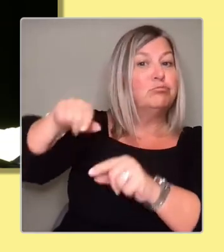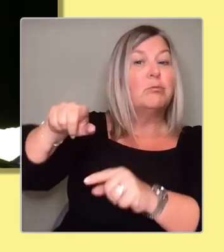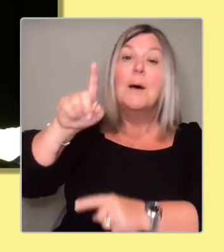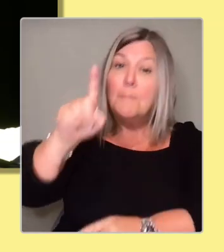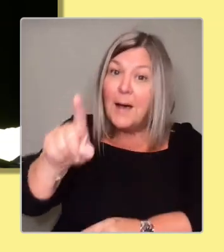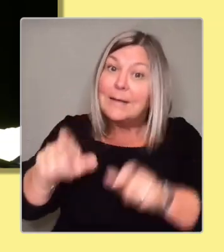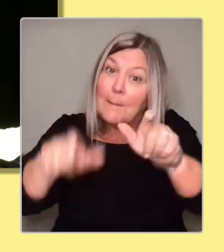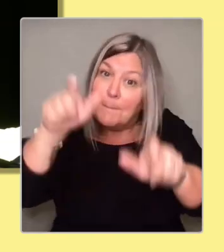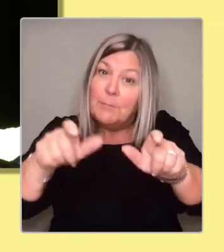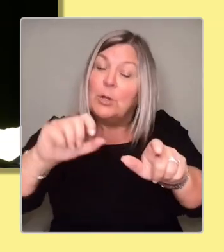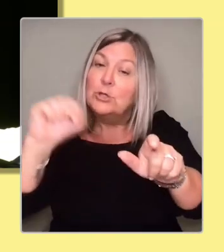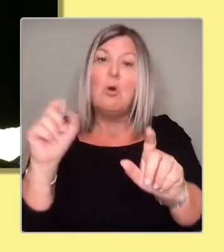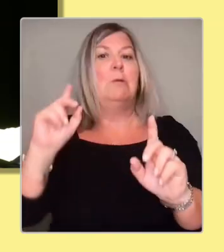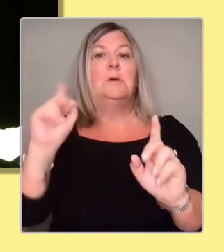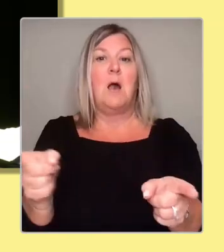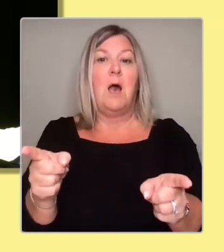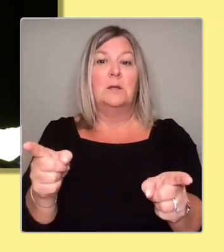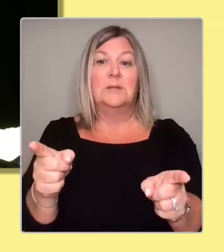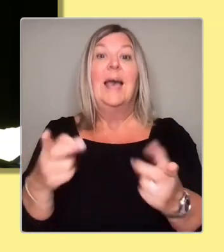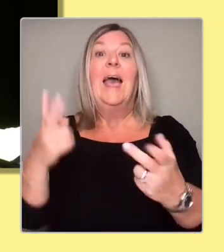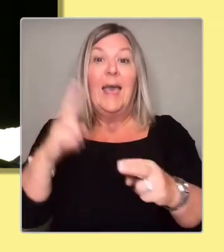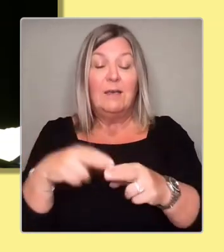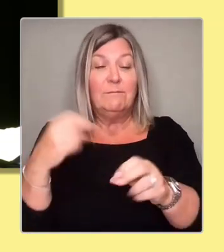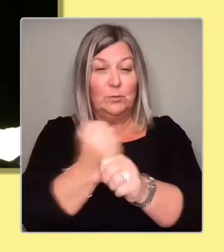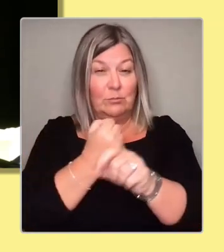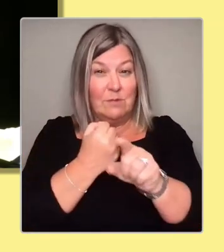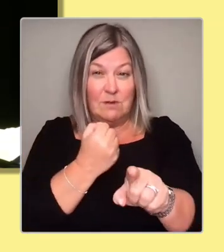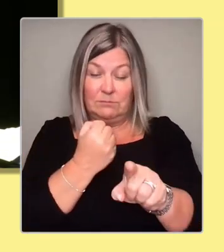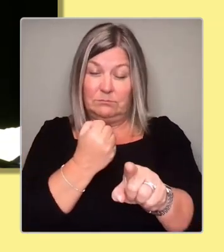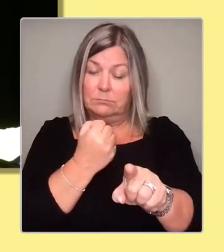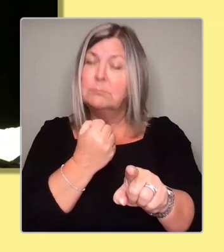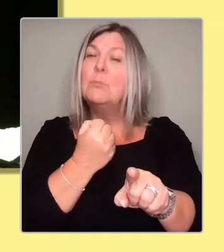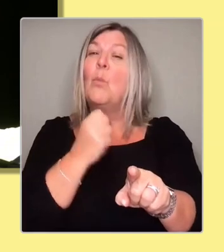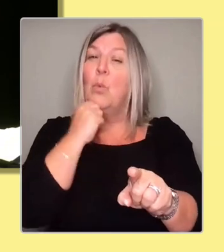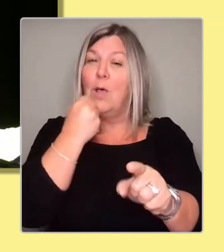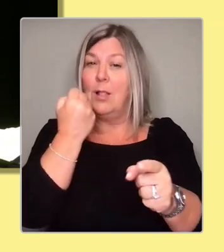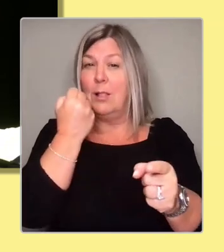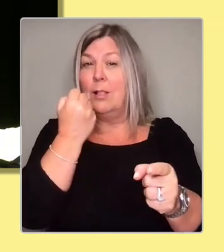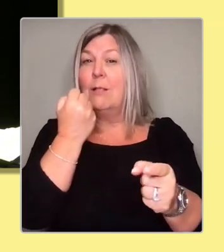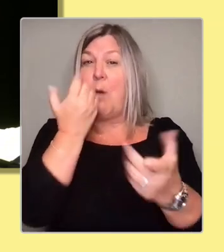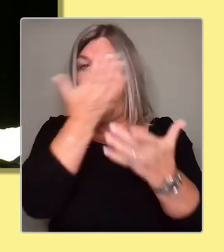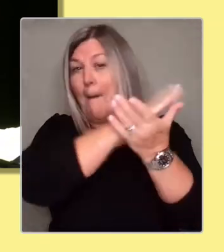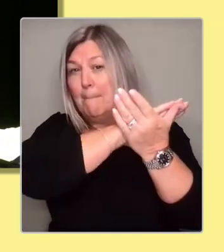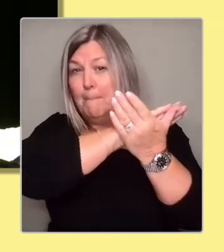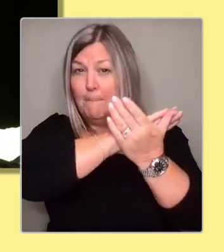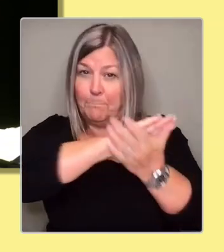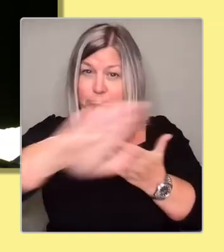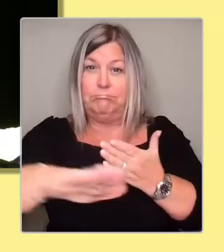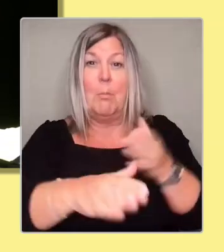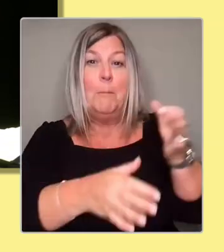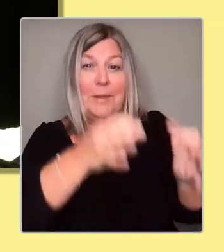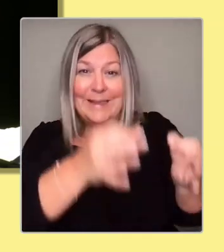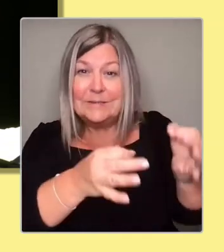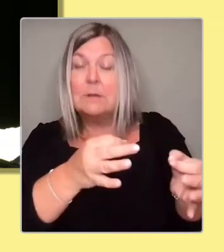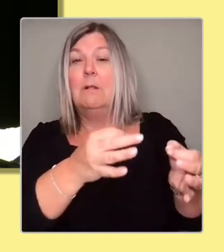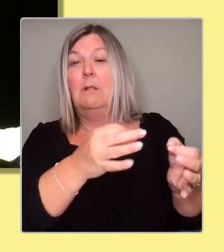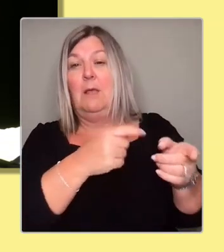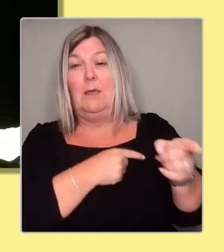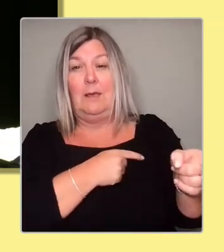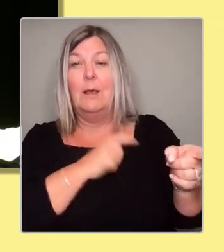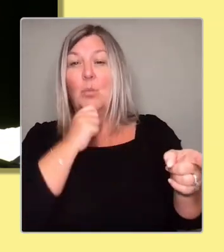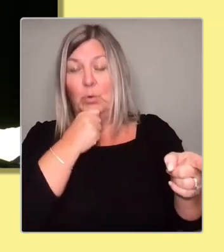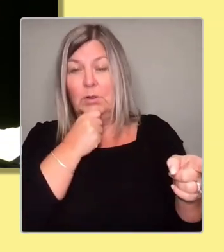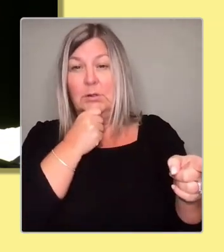obliterated electorally, obliterated politically, obliterated in this country. And that's why with a